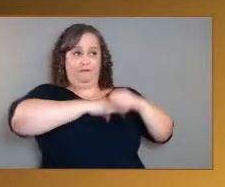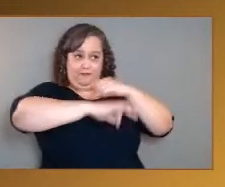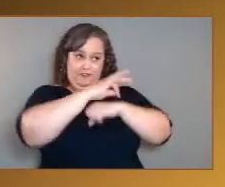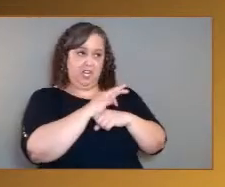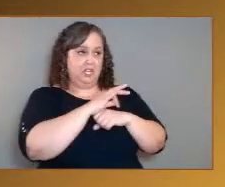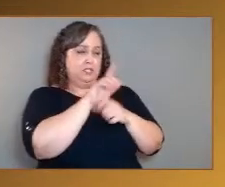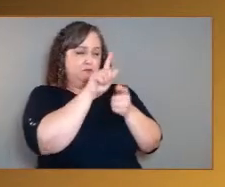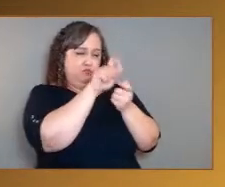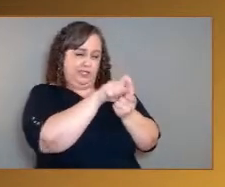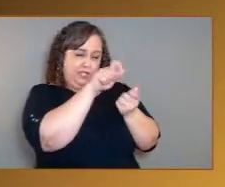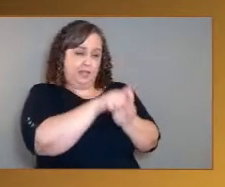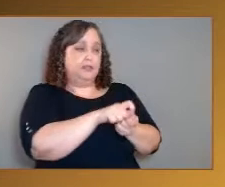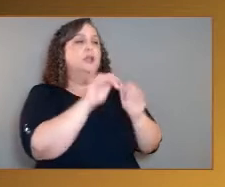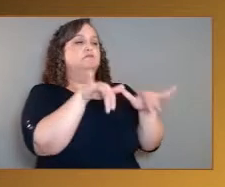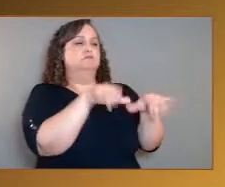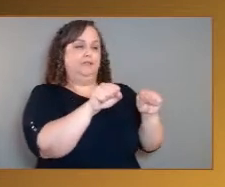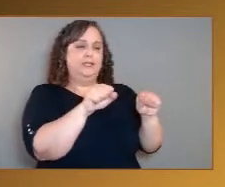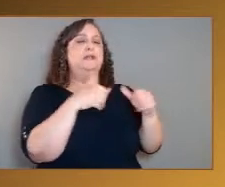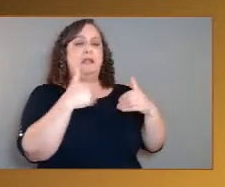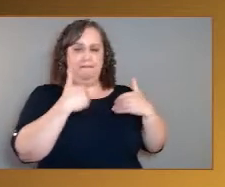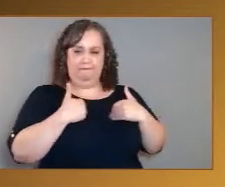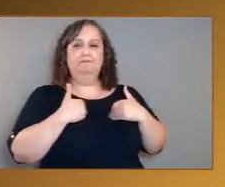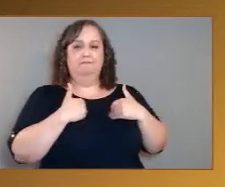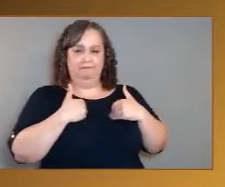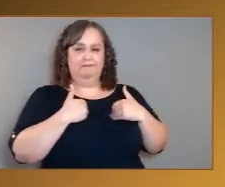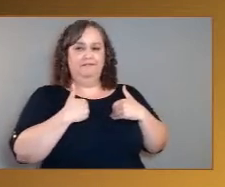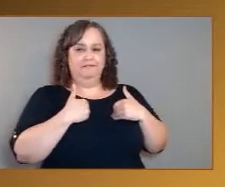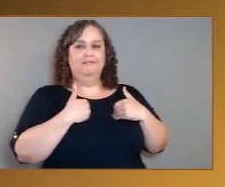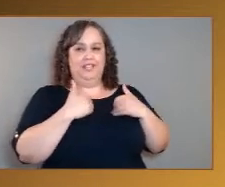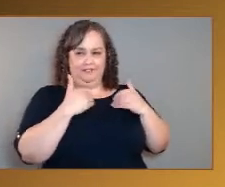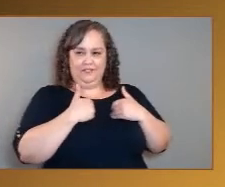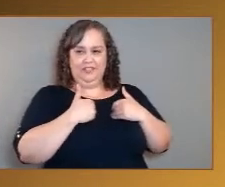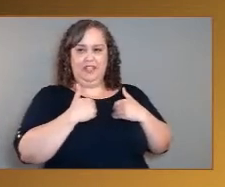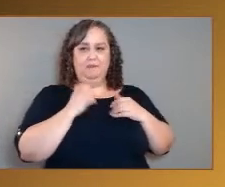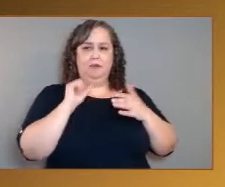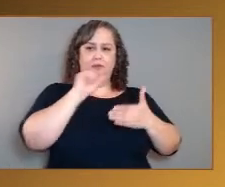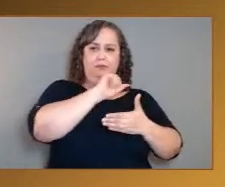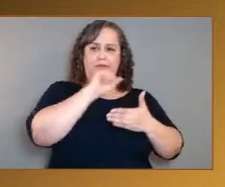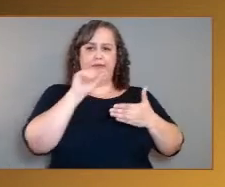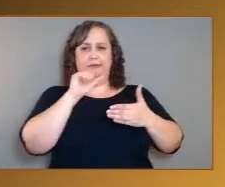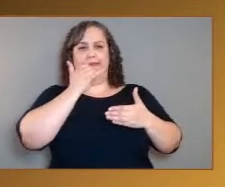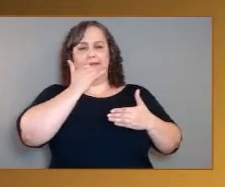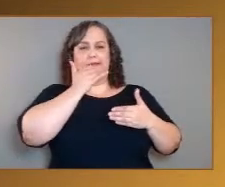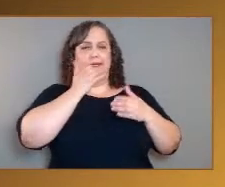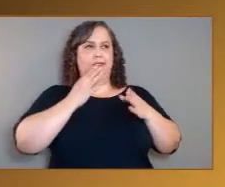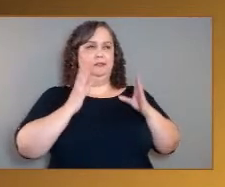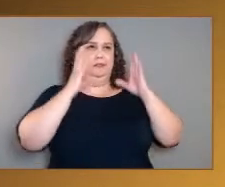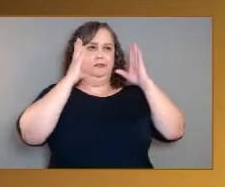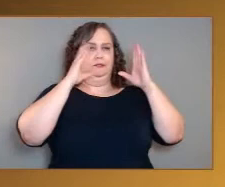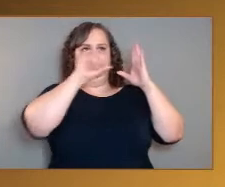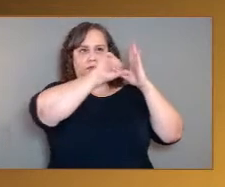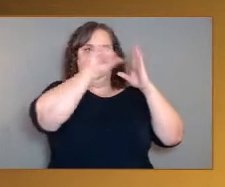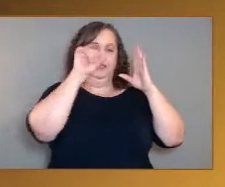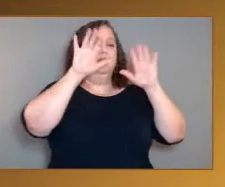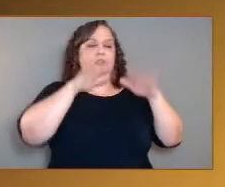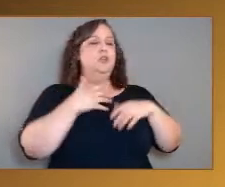sorry, I keep going the wrong direction here. But I need gravity to hold in place.